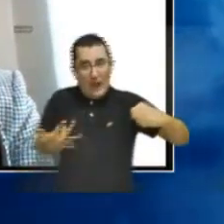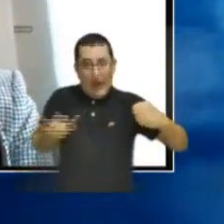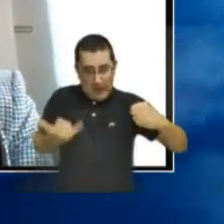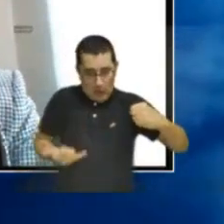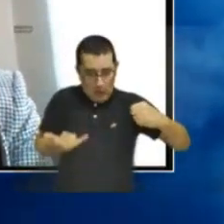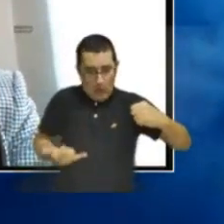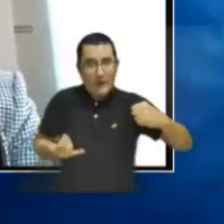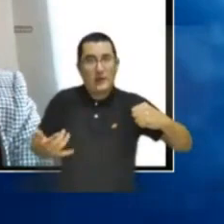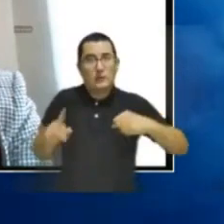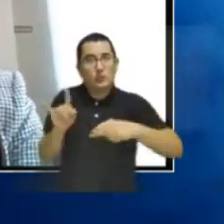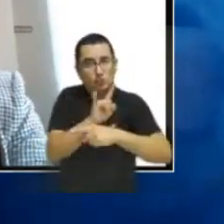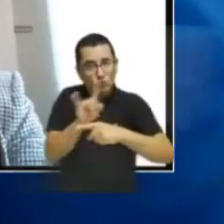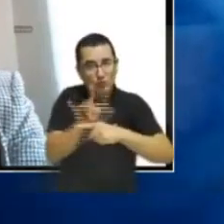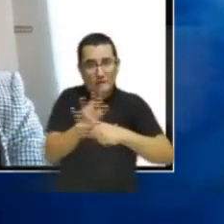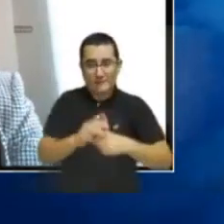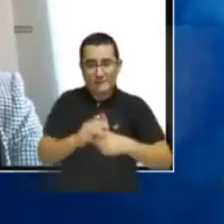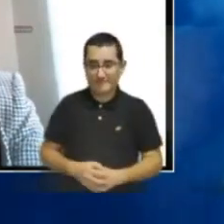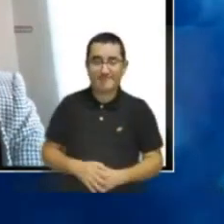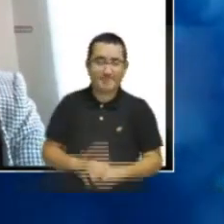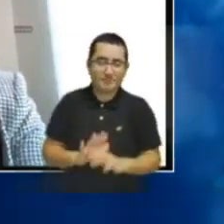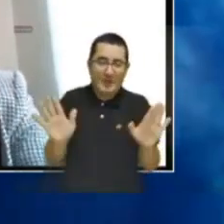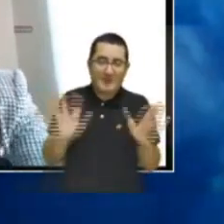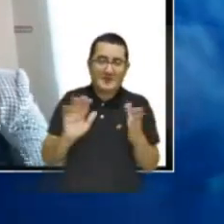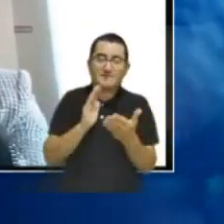That was a lit and I didn't mean to interrupt. Sorry.